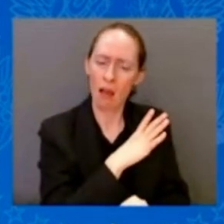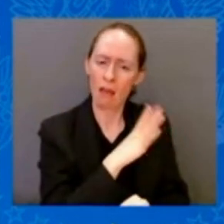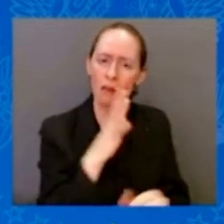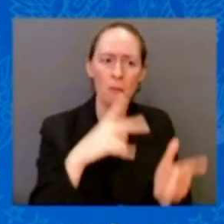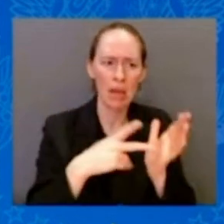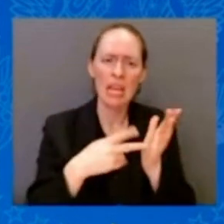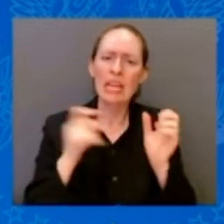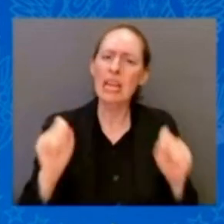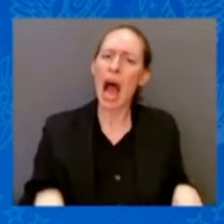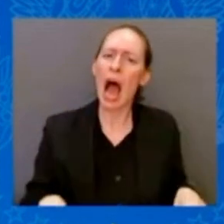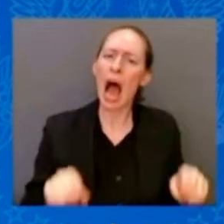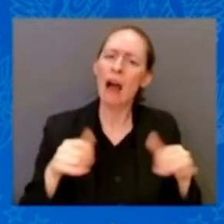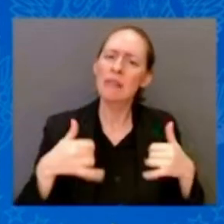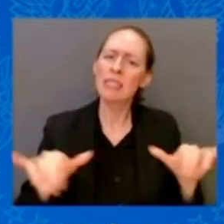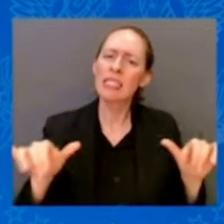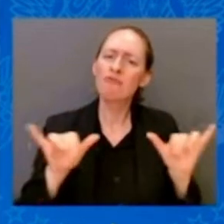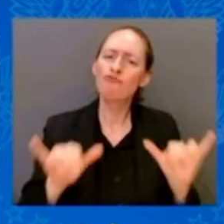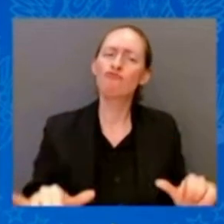Basquette, an old friend of mine —